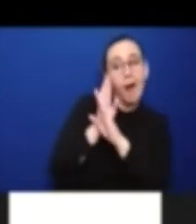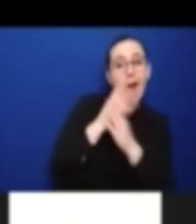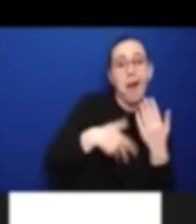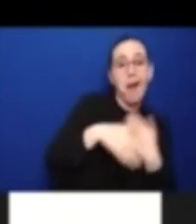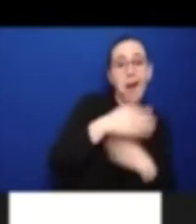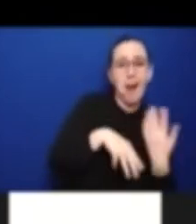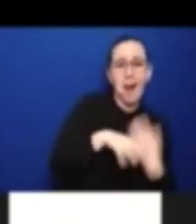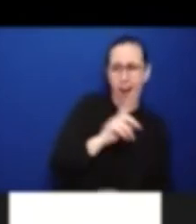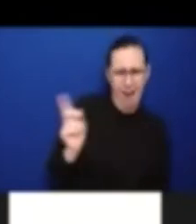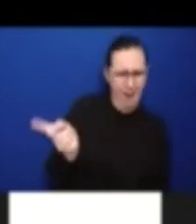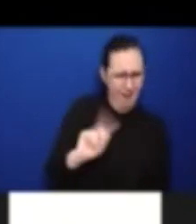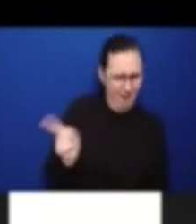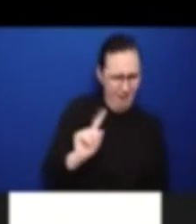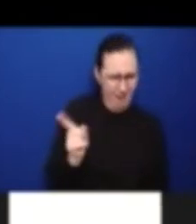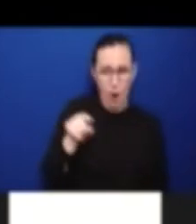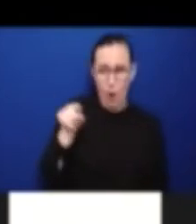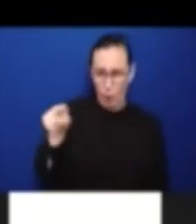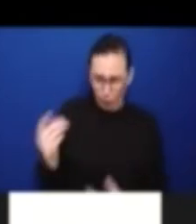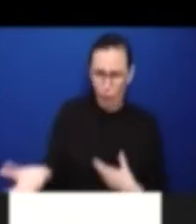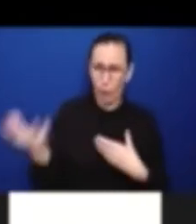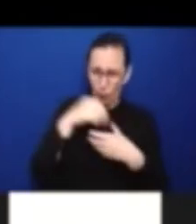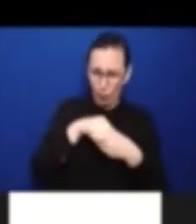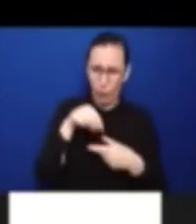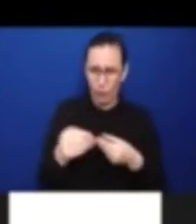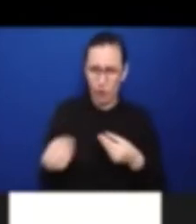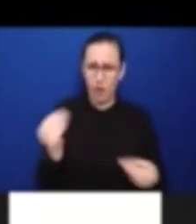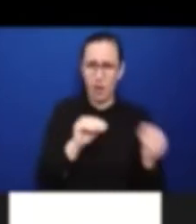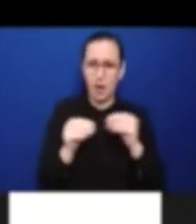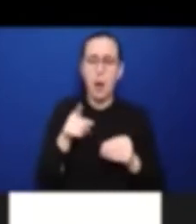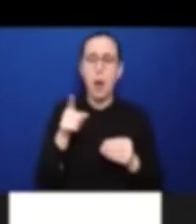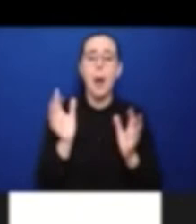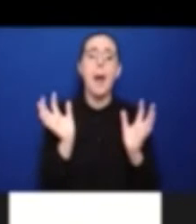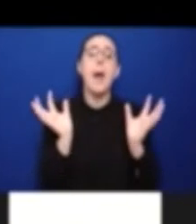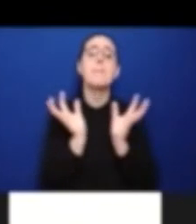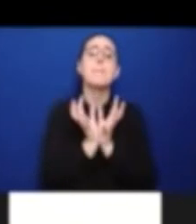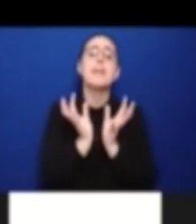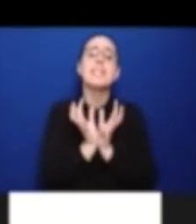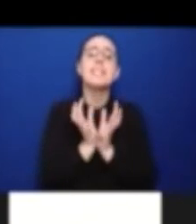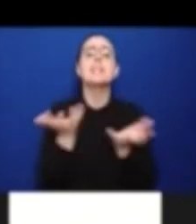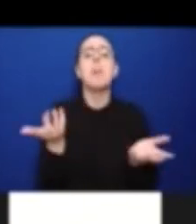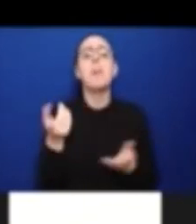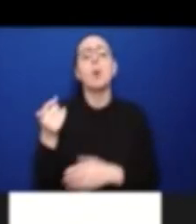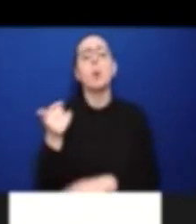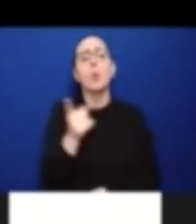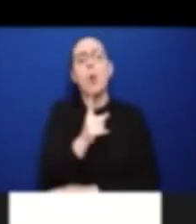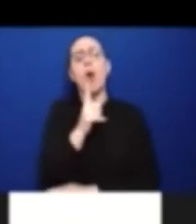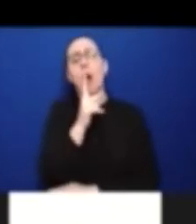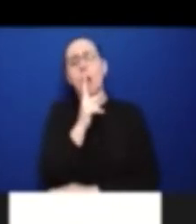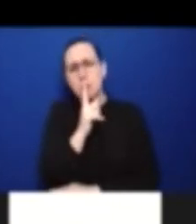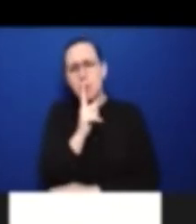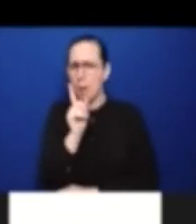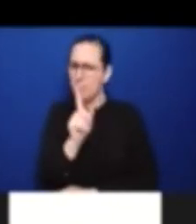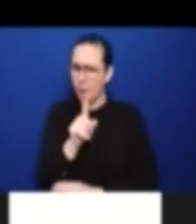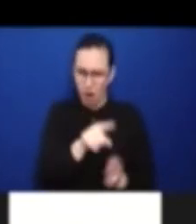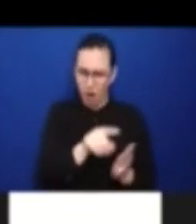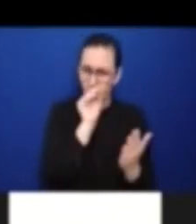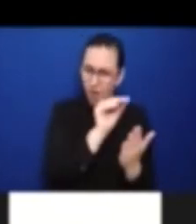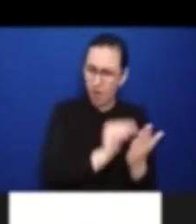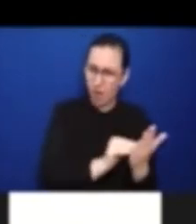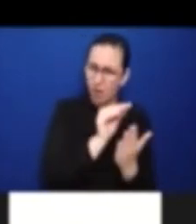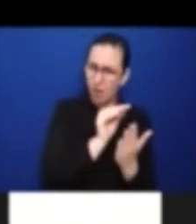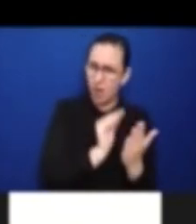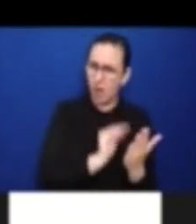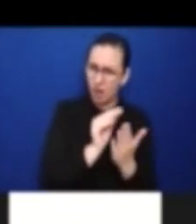the wall in the meetings, but the fact that we managed to get this drafting done in five years was